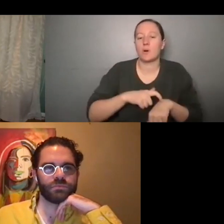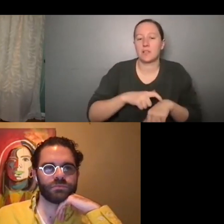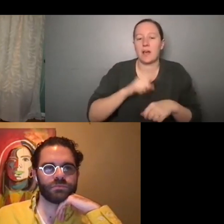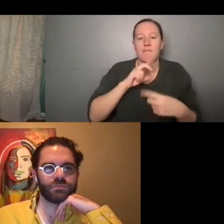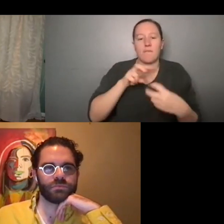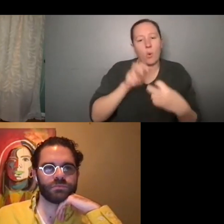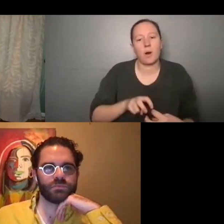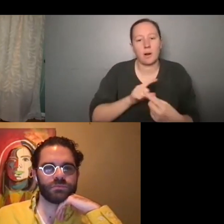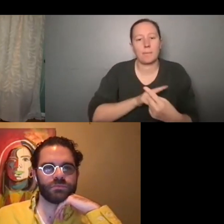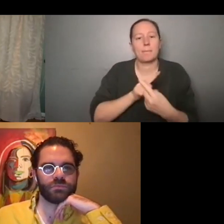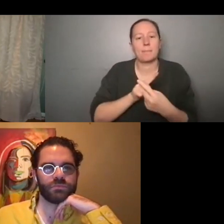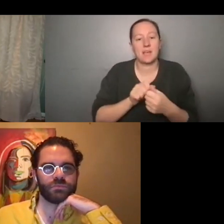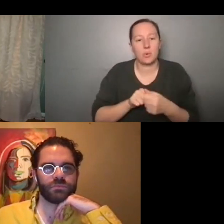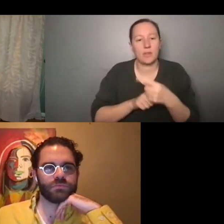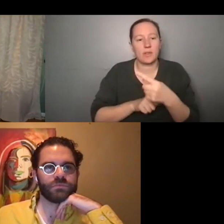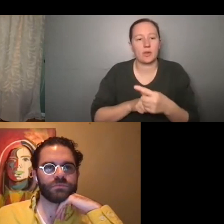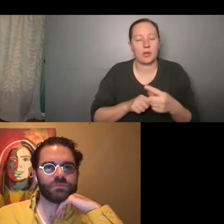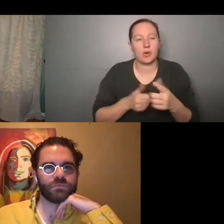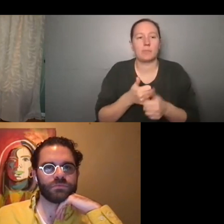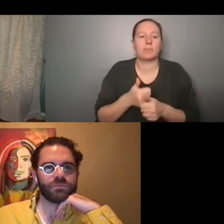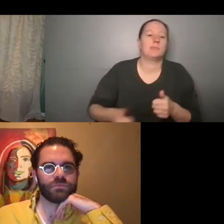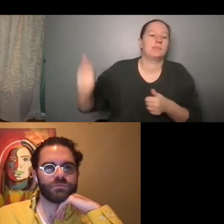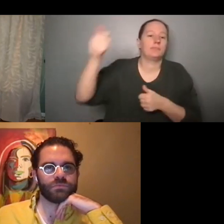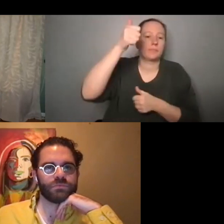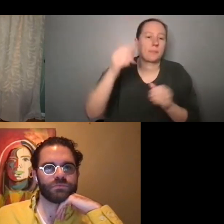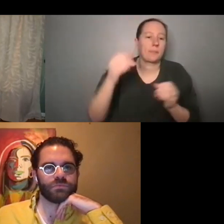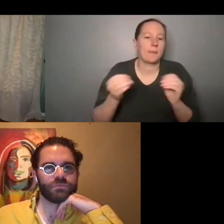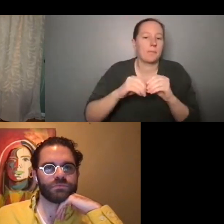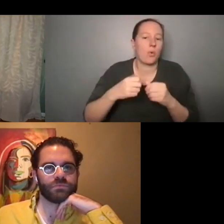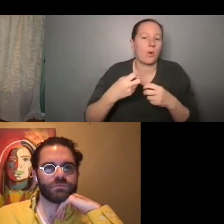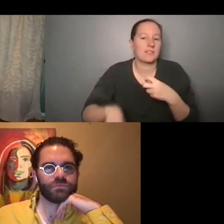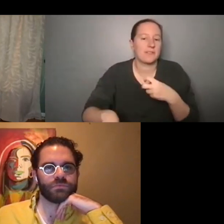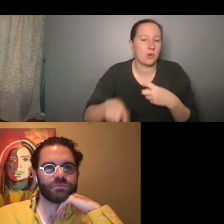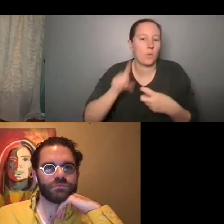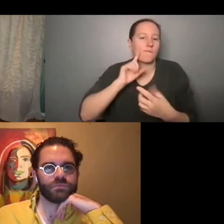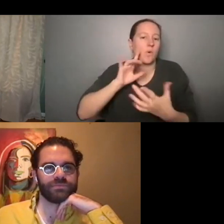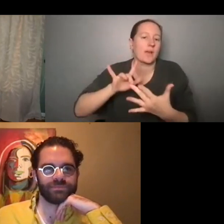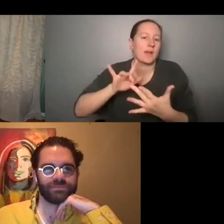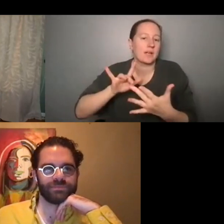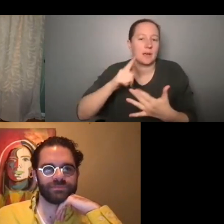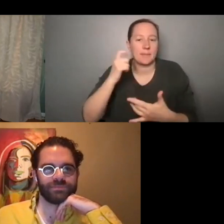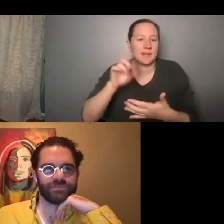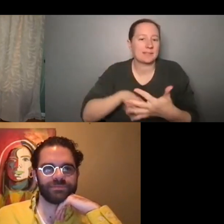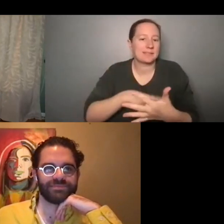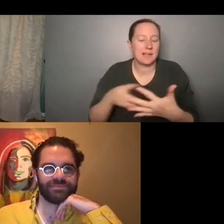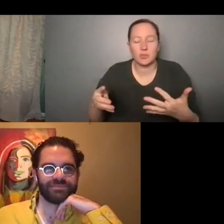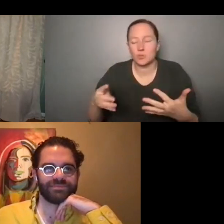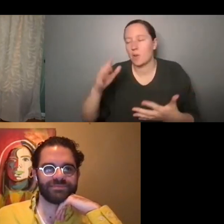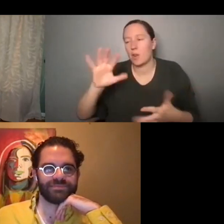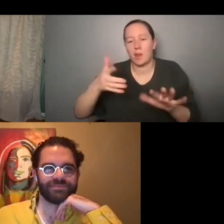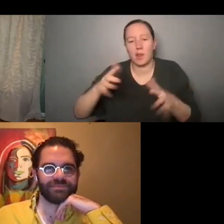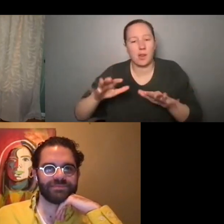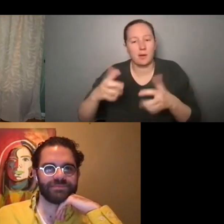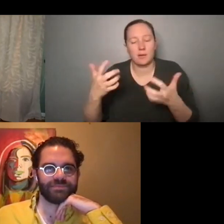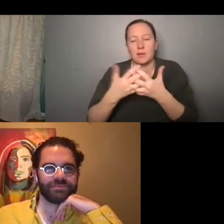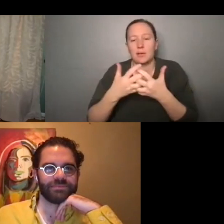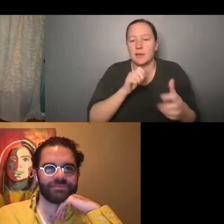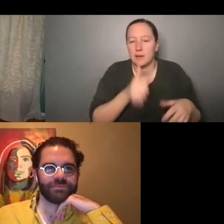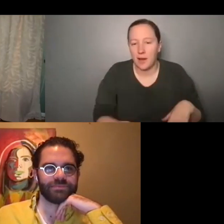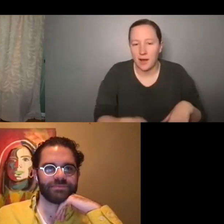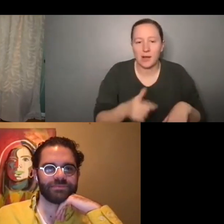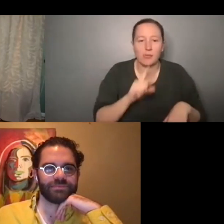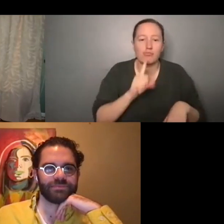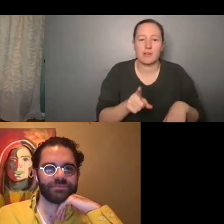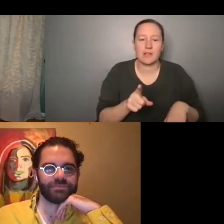well. Um, the higher-ups can sometimes be a little bit more difficult to get ahold of busier schedules and everything. So, um, definitely a